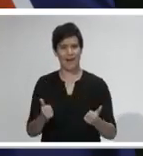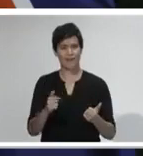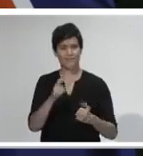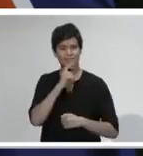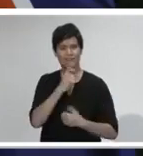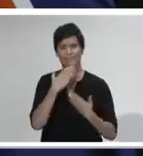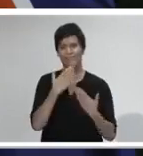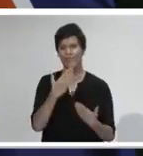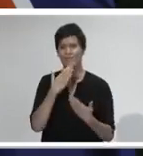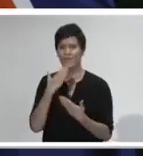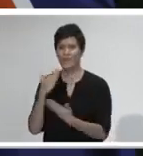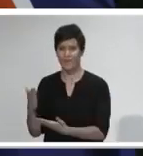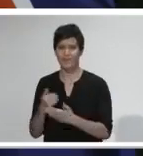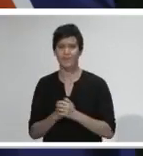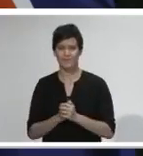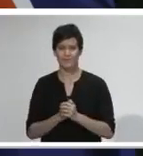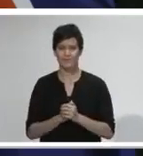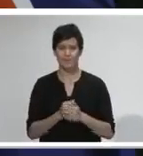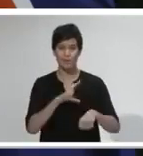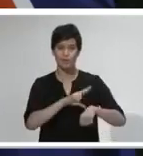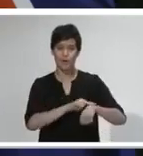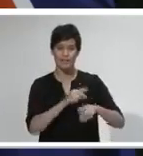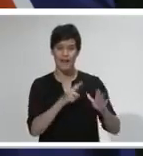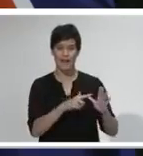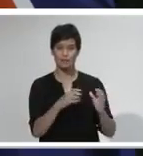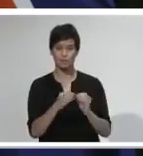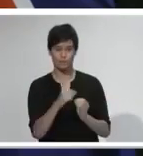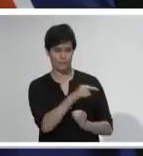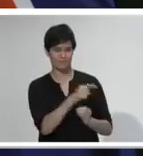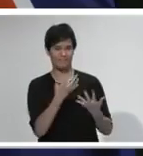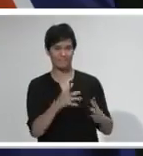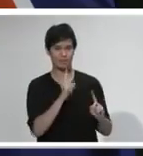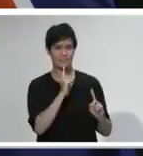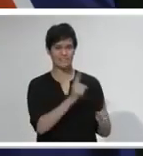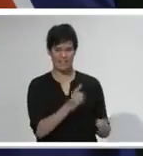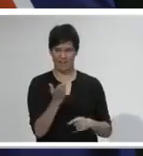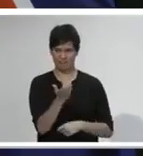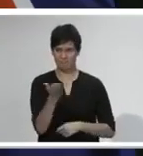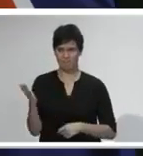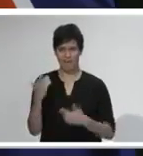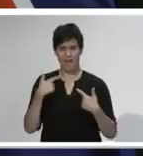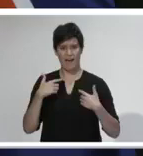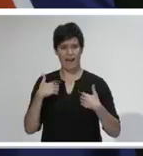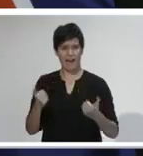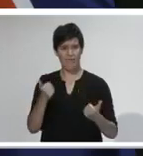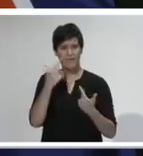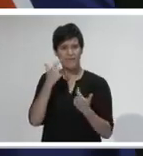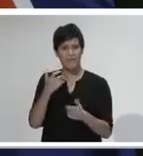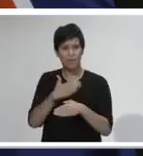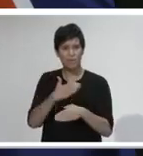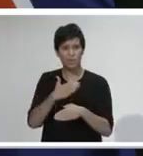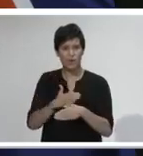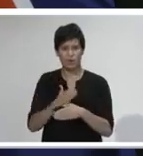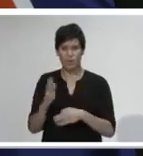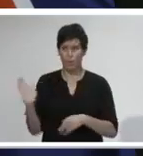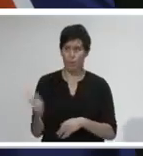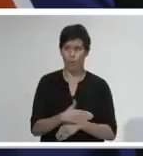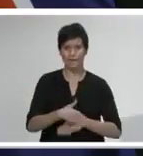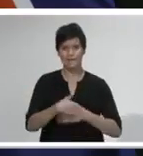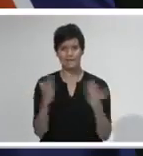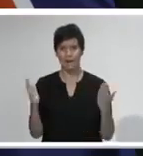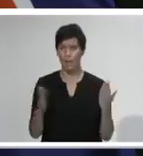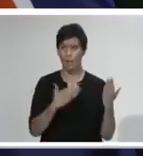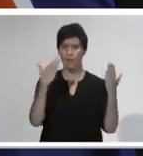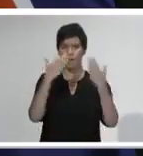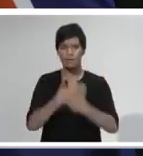country, who, as Dr. Bloomfield has said, have been working 24-7 for a long time now as part of that really critical part of our process for